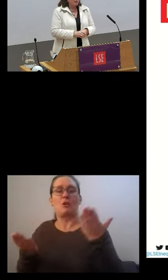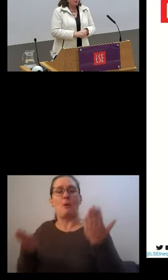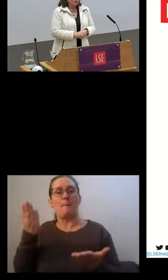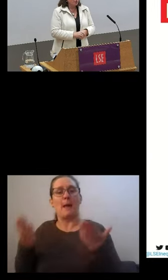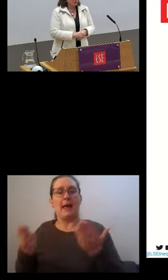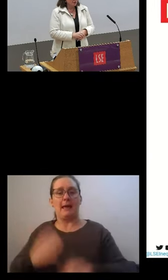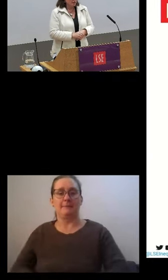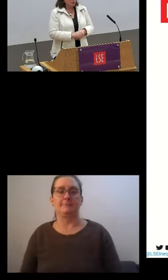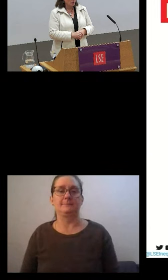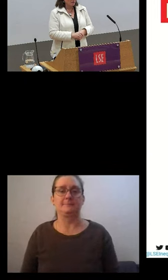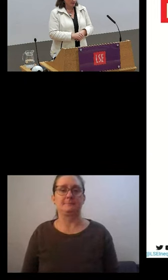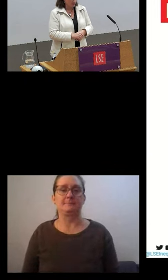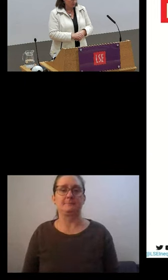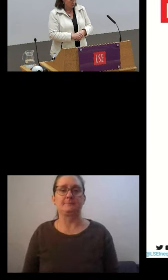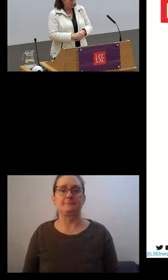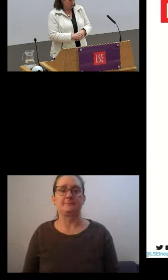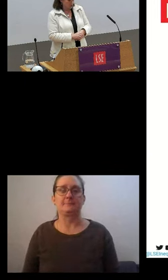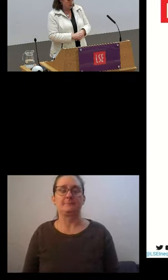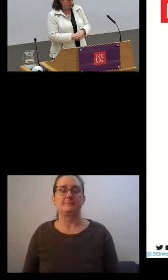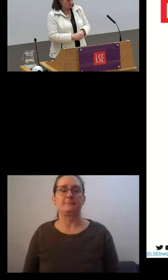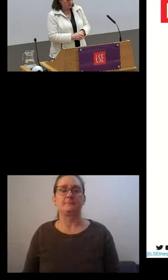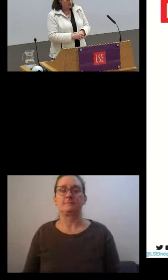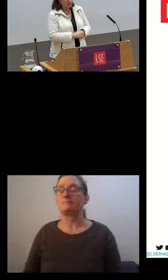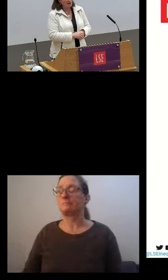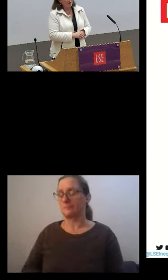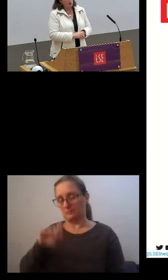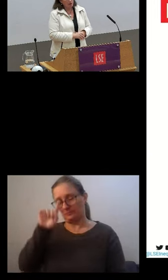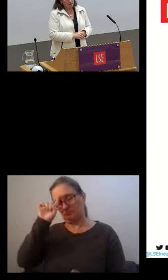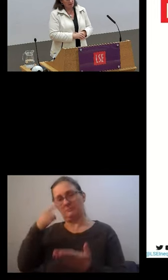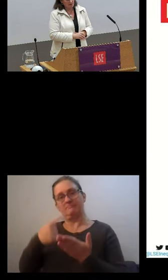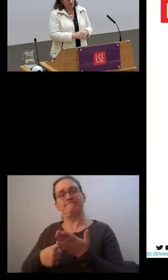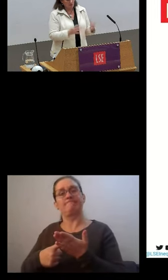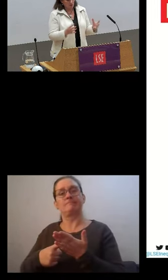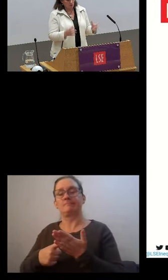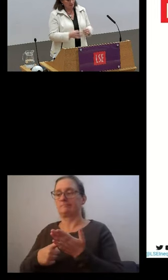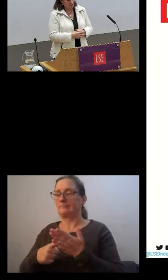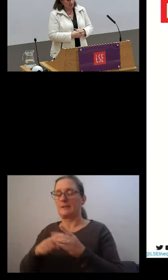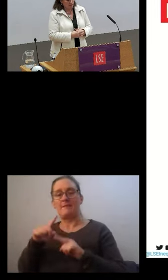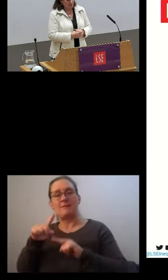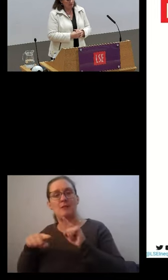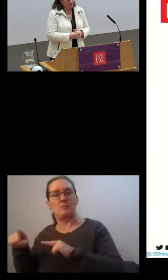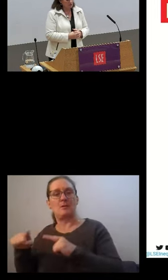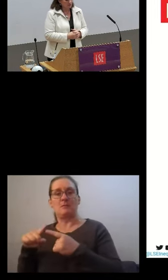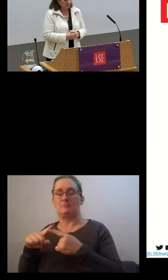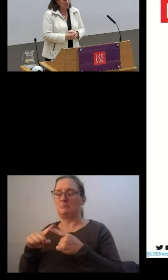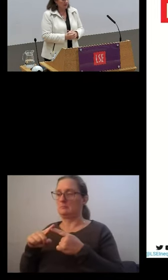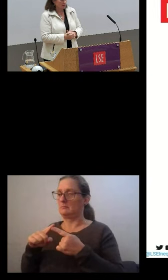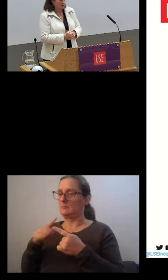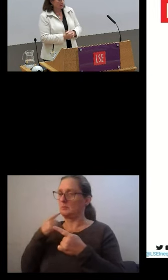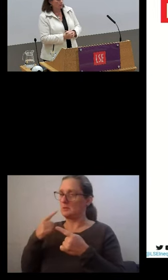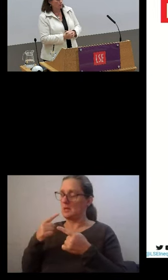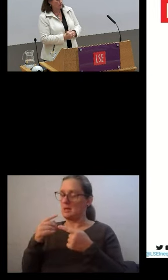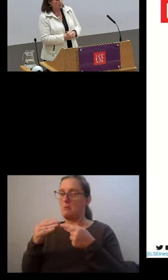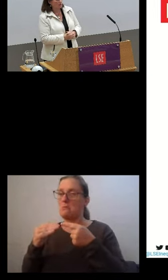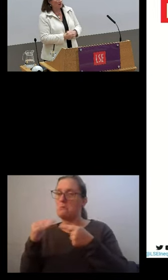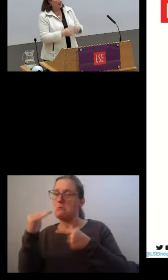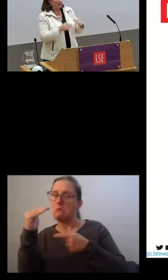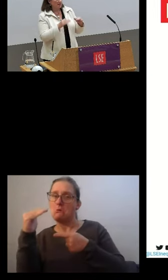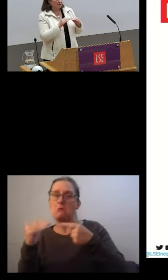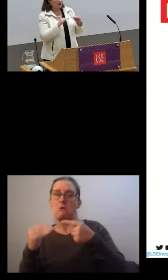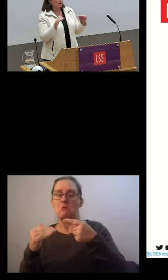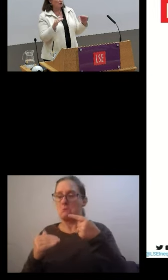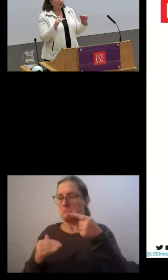define, once we've defined which variables we choose, we define their weights, how they are weighted inside this measure and what